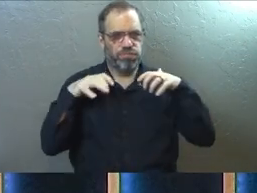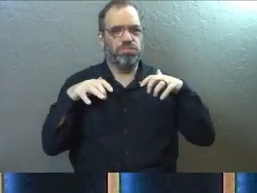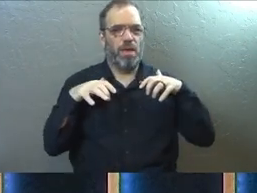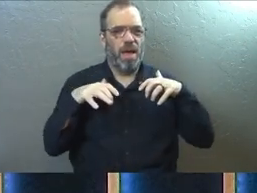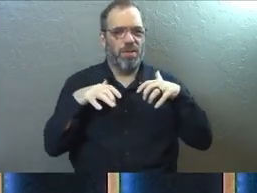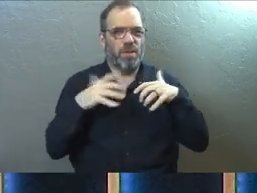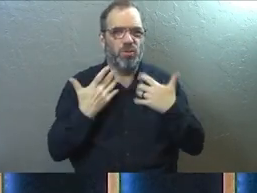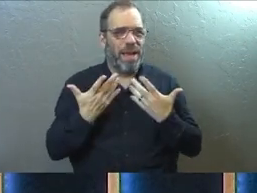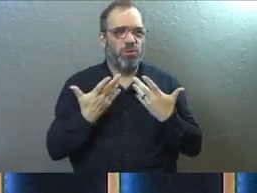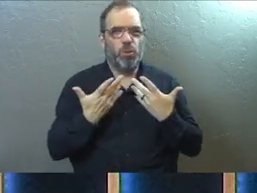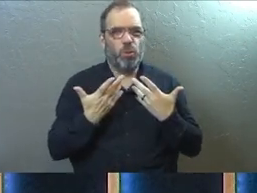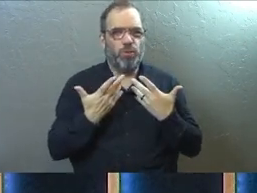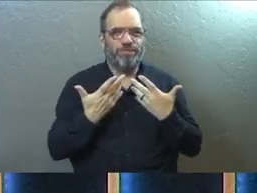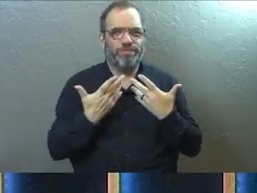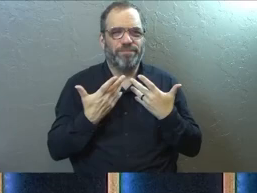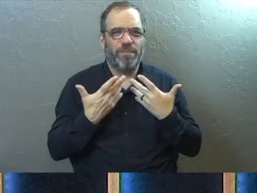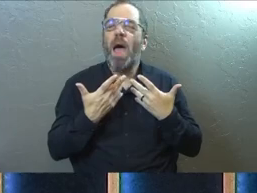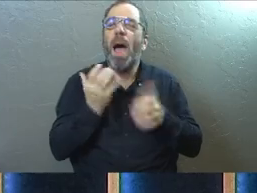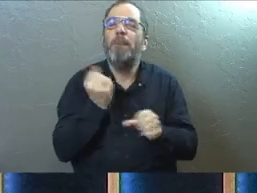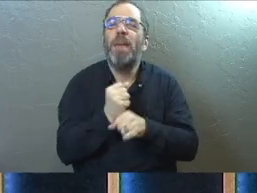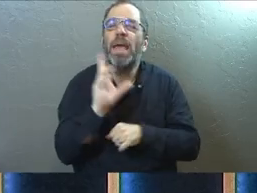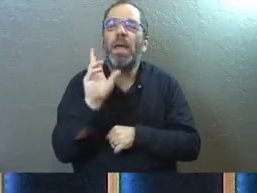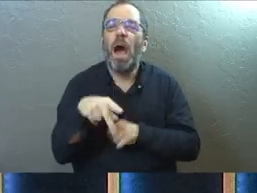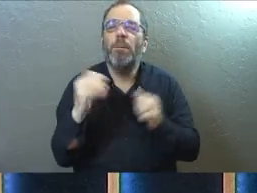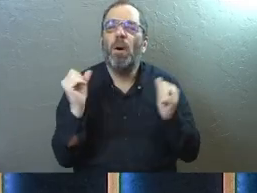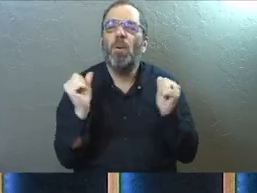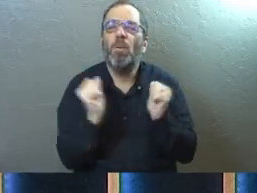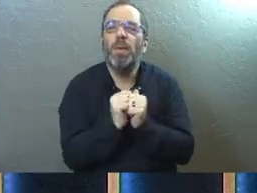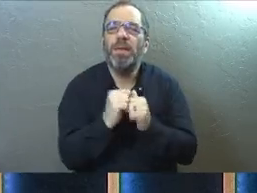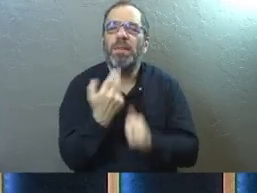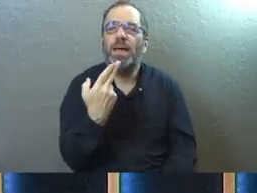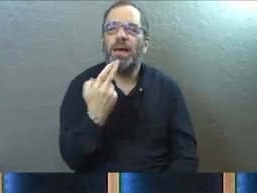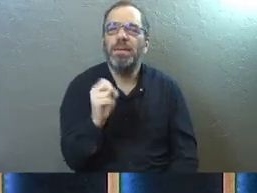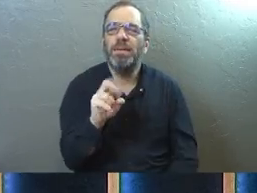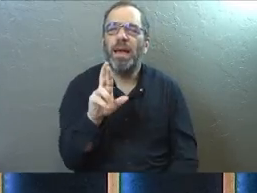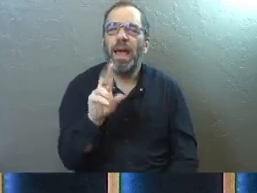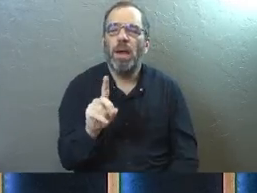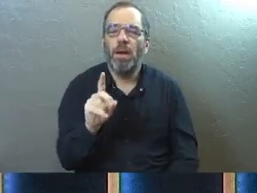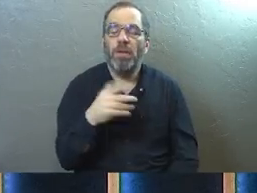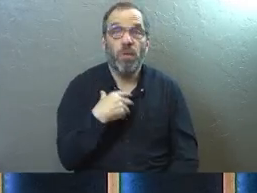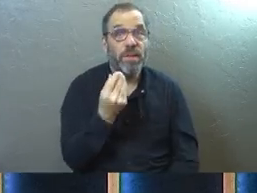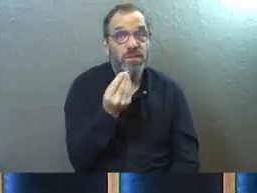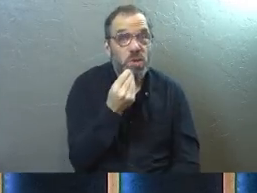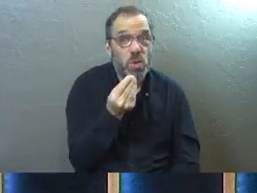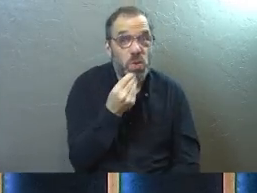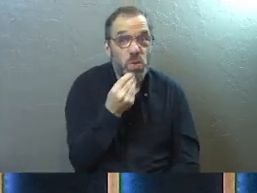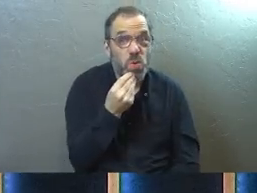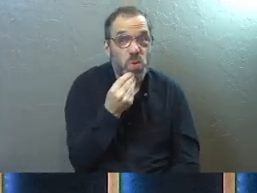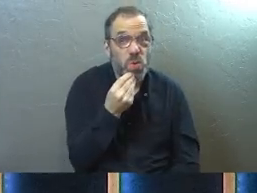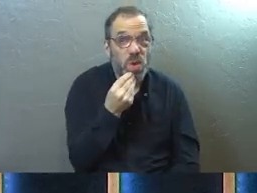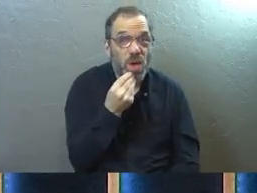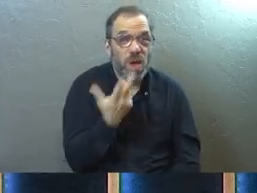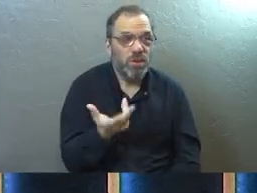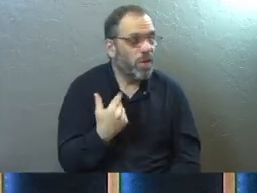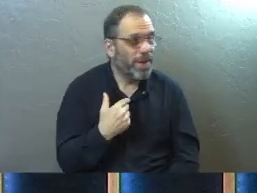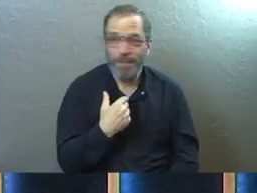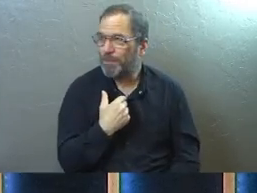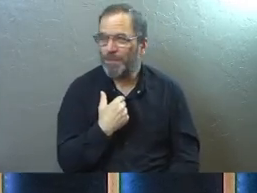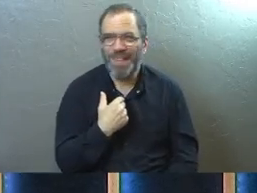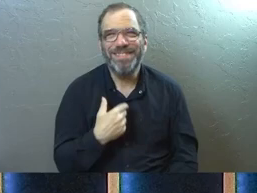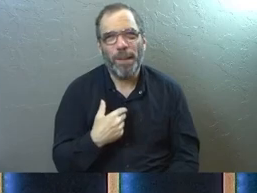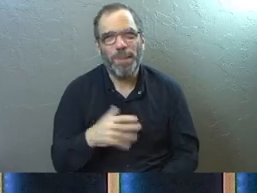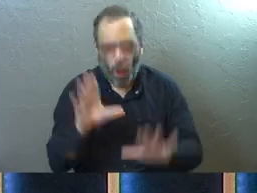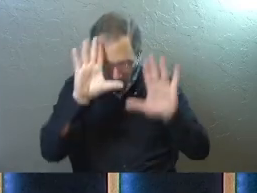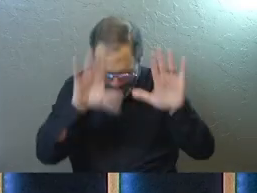up with Herod here, these people are, because they need the food that his country provides, so they're sucking up just a little bit.